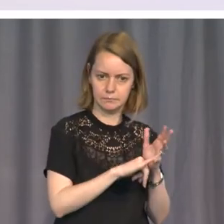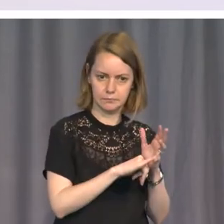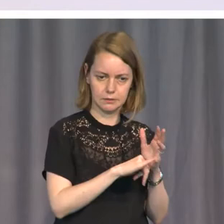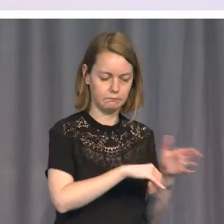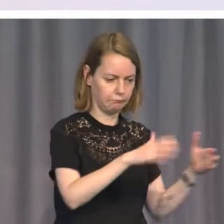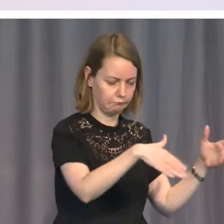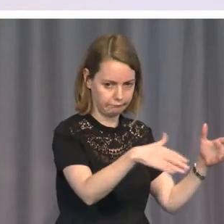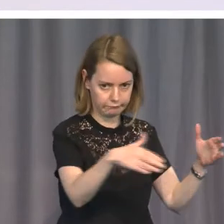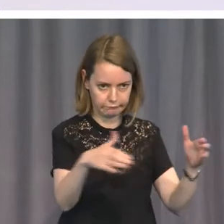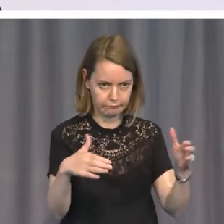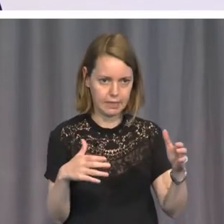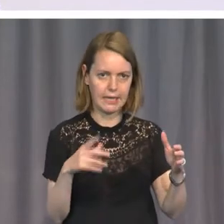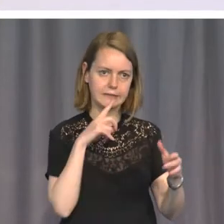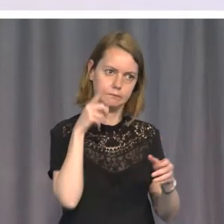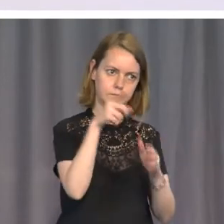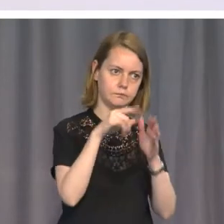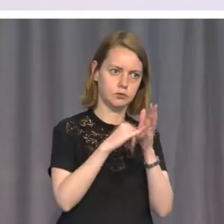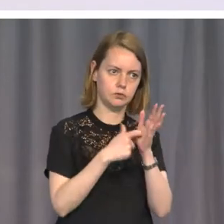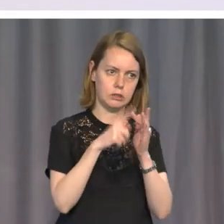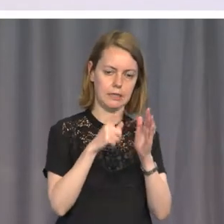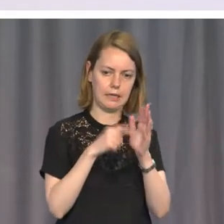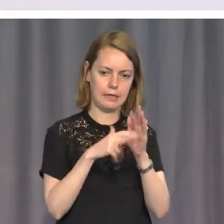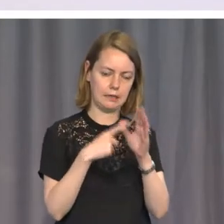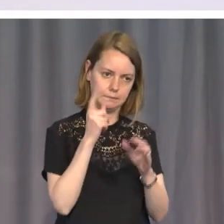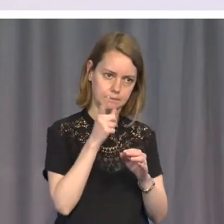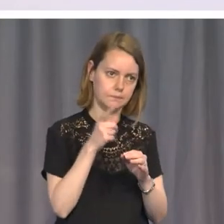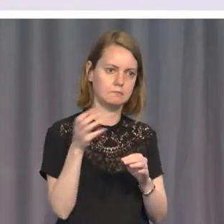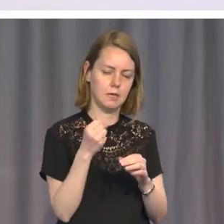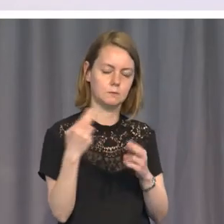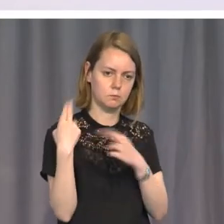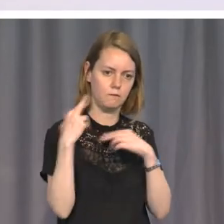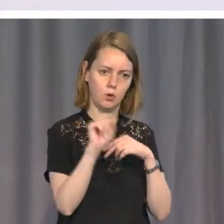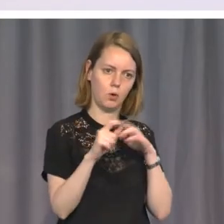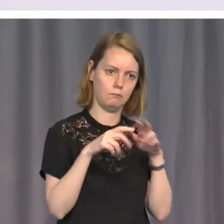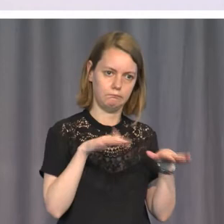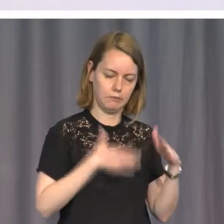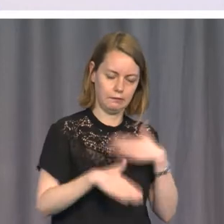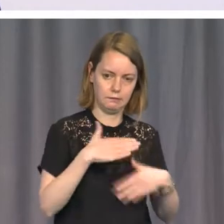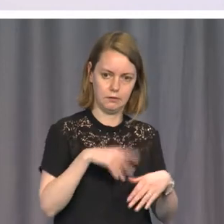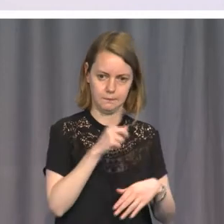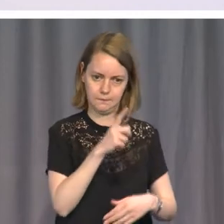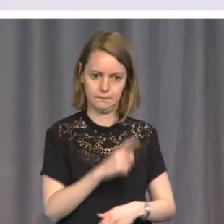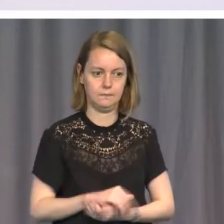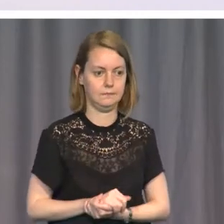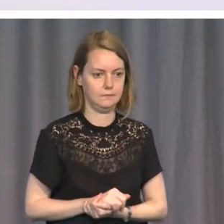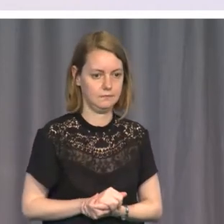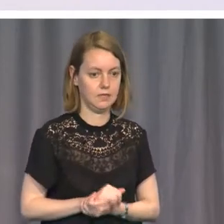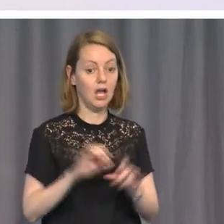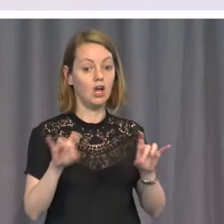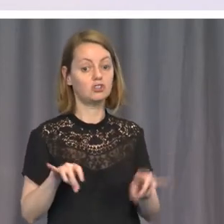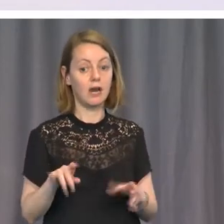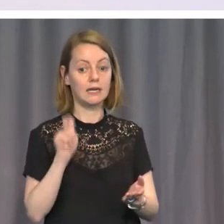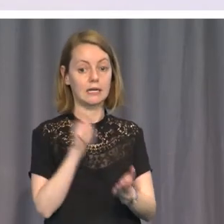about accountability. Accountability, he said, within four months. Well, Australia donated